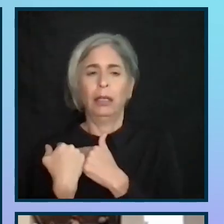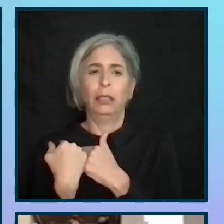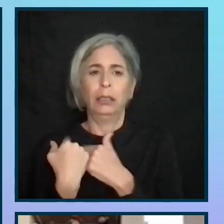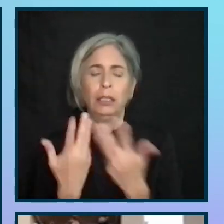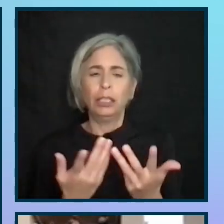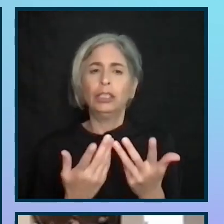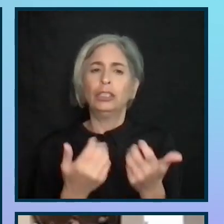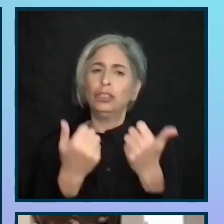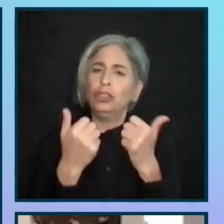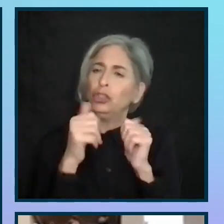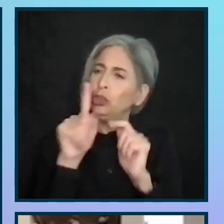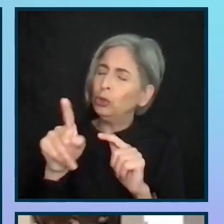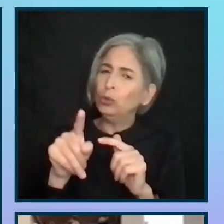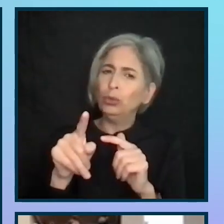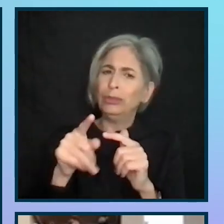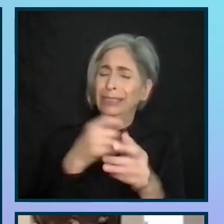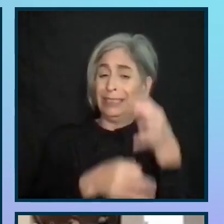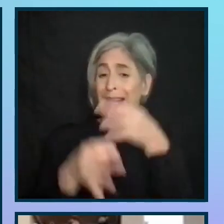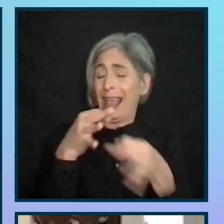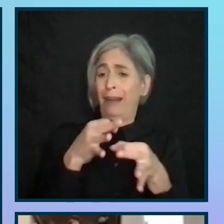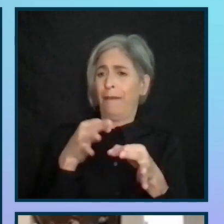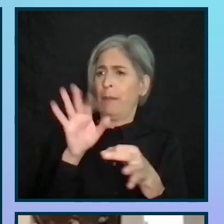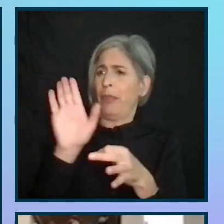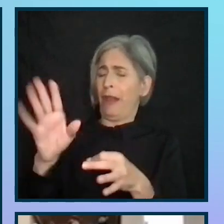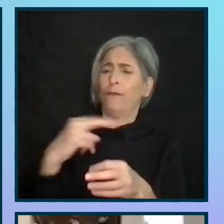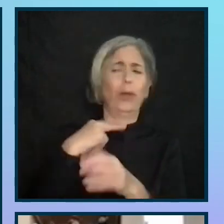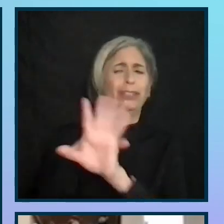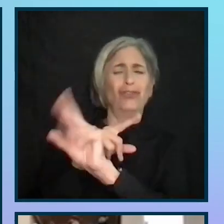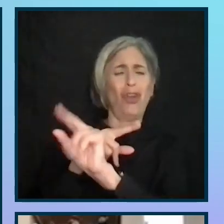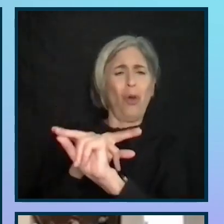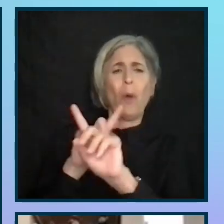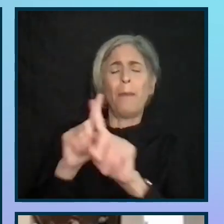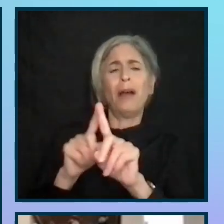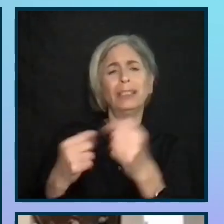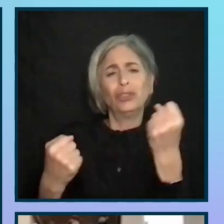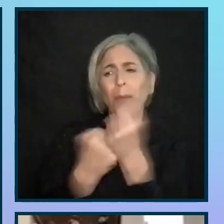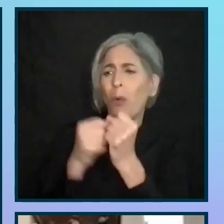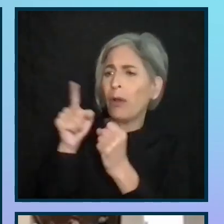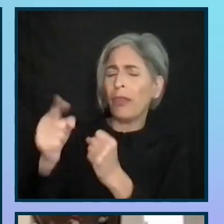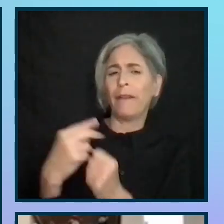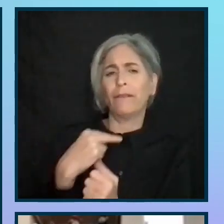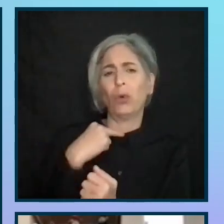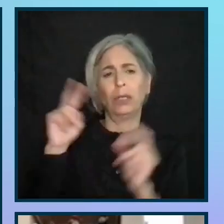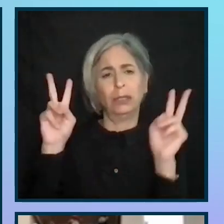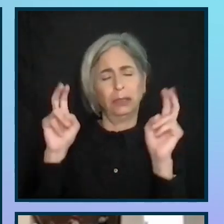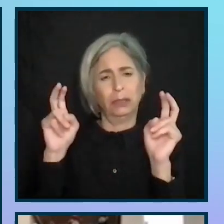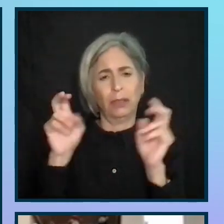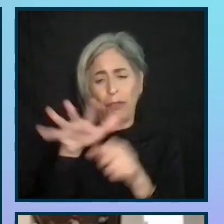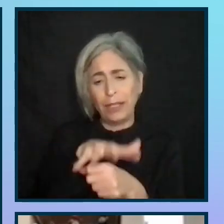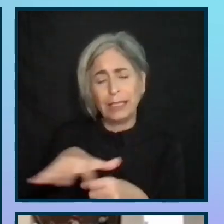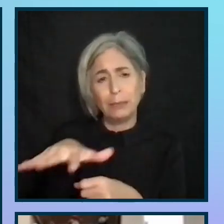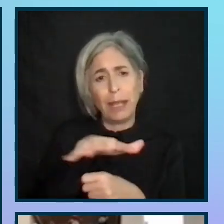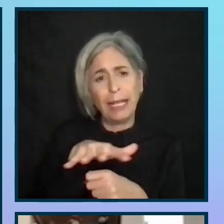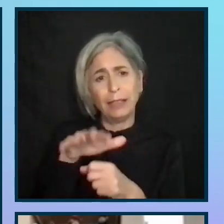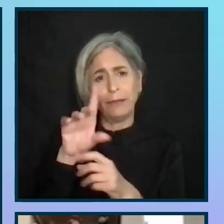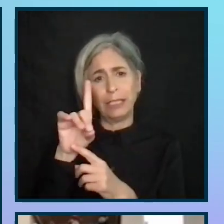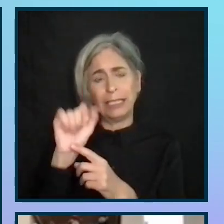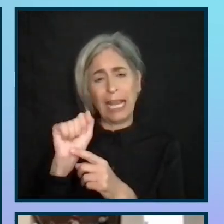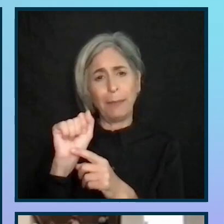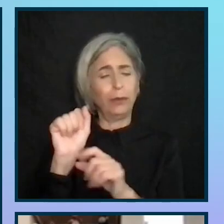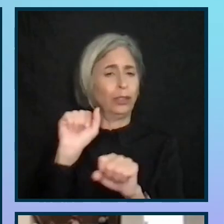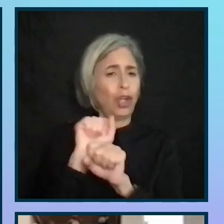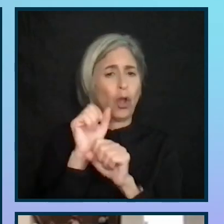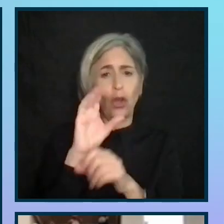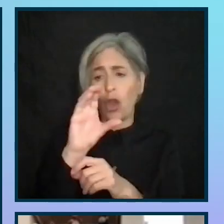to be a voice for them, but to make sure that their voice is heard. To make sure that the space your disabled colleagues or disabled